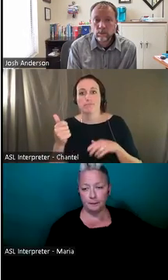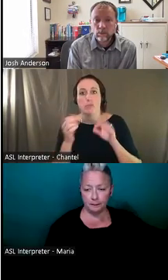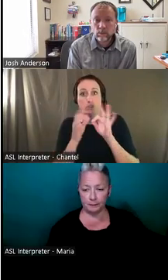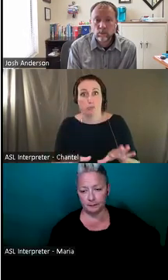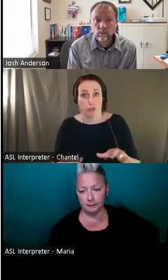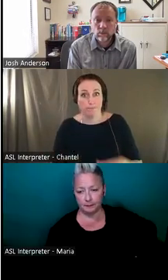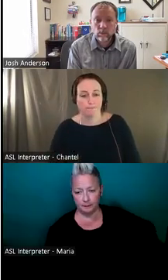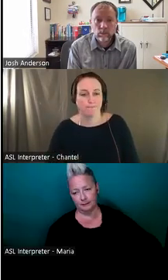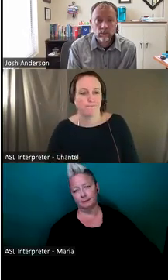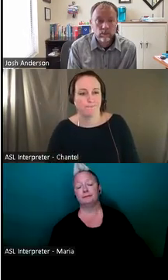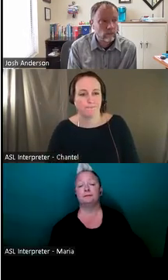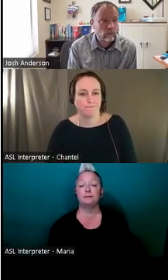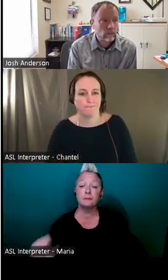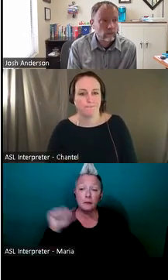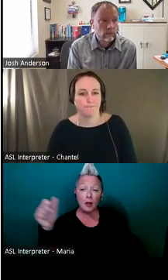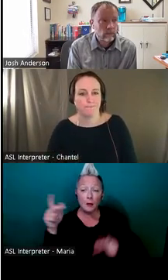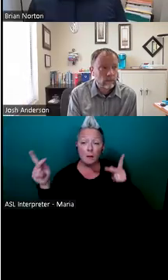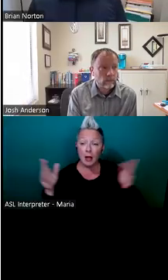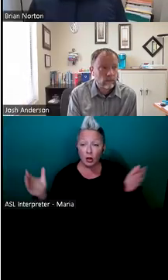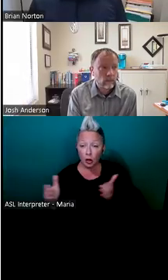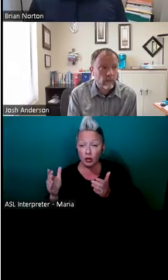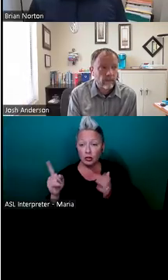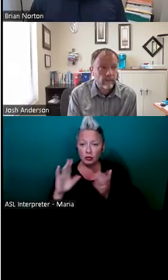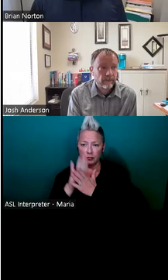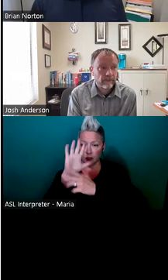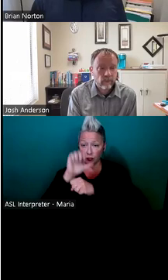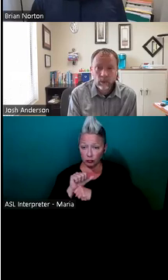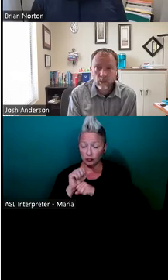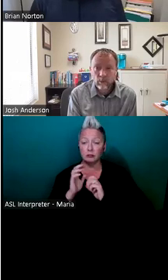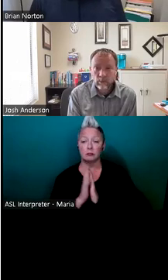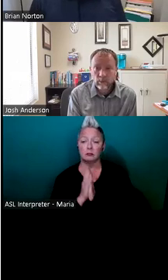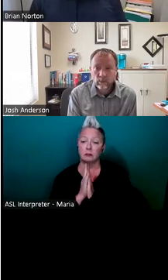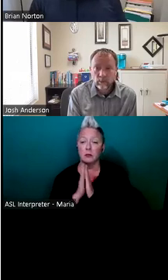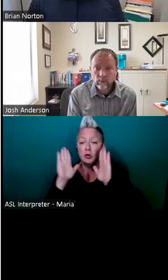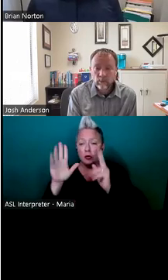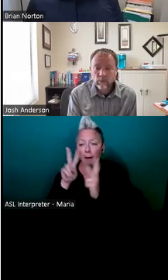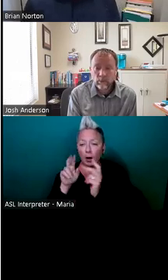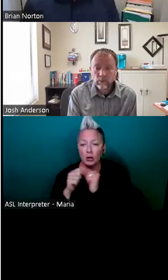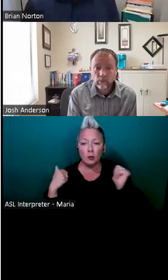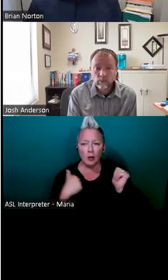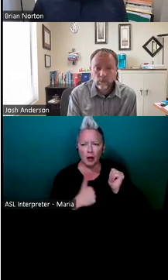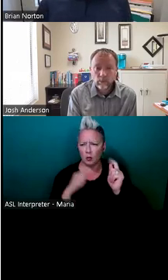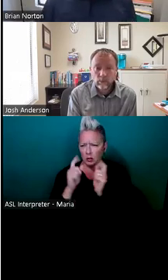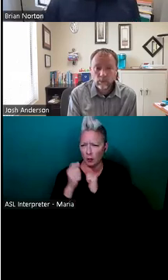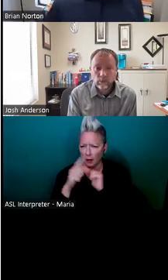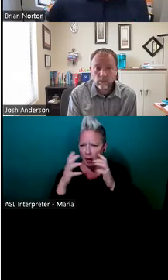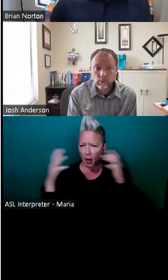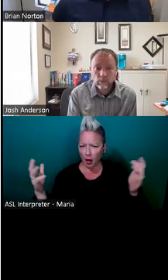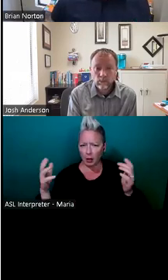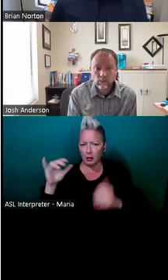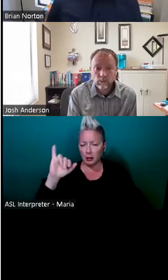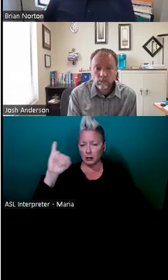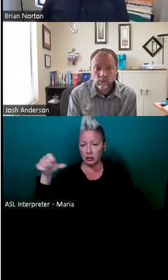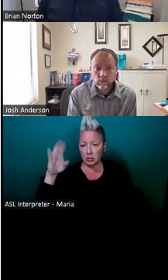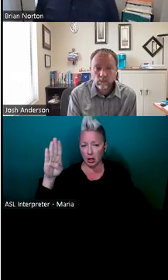Another place I want to encourage folks to get to know, um, these are great partners with us. We talk to them a lot, job accommodation